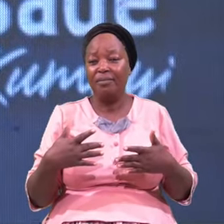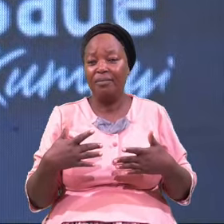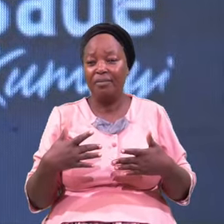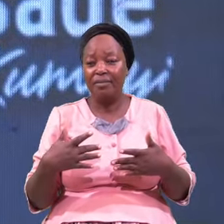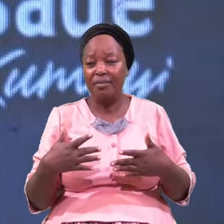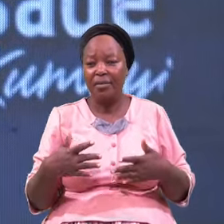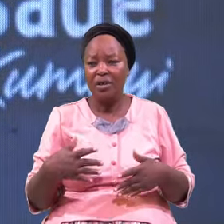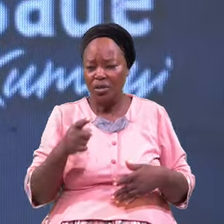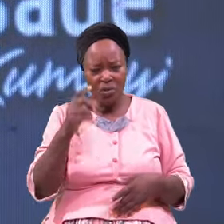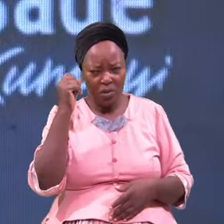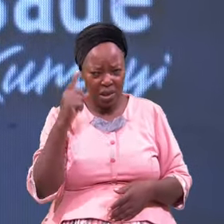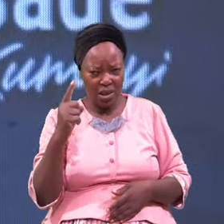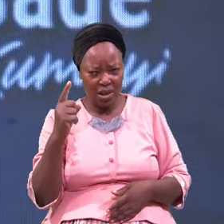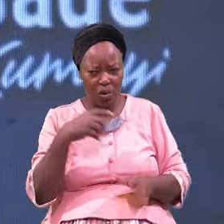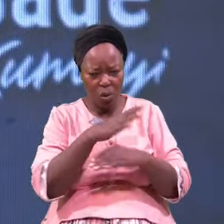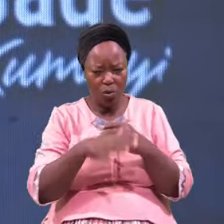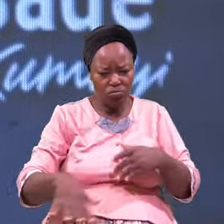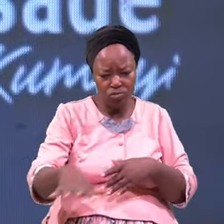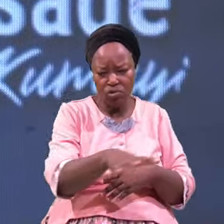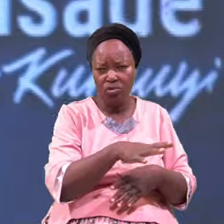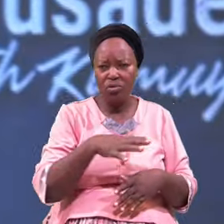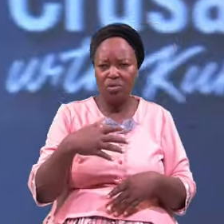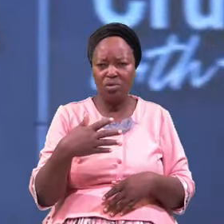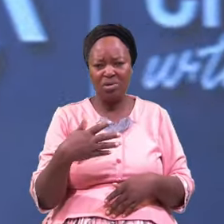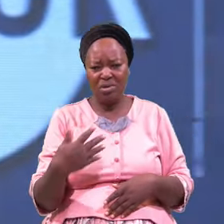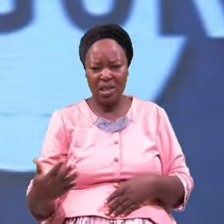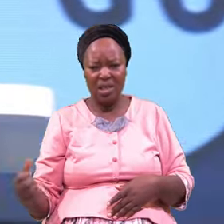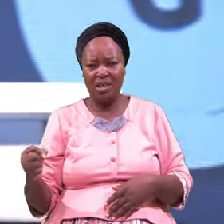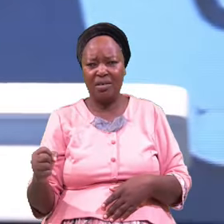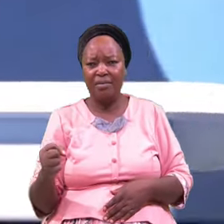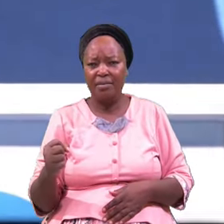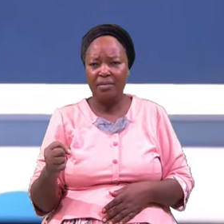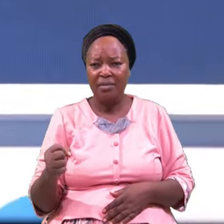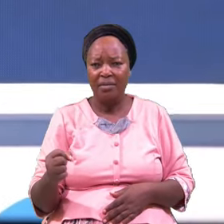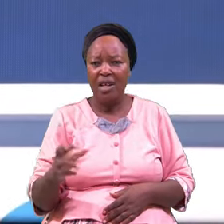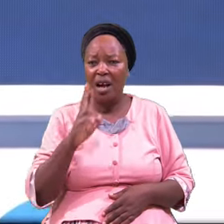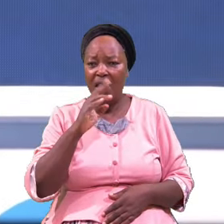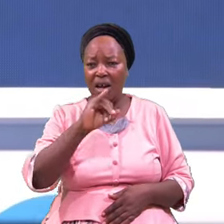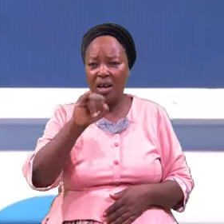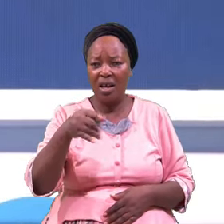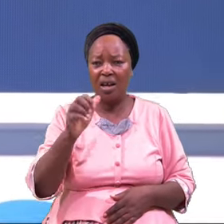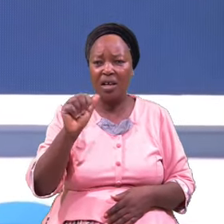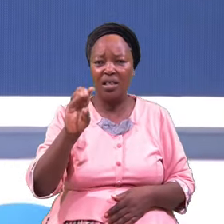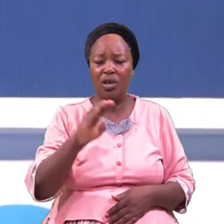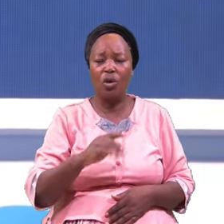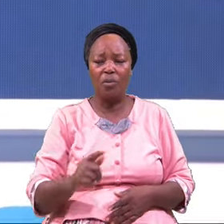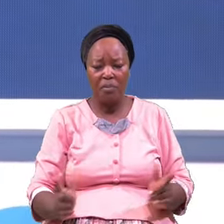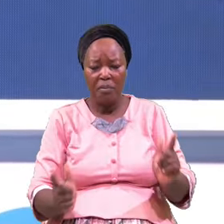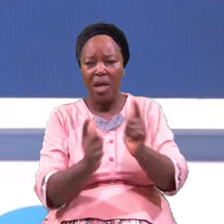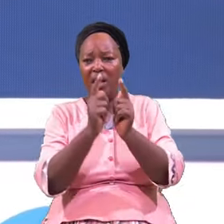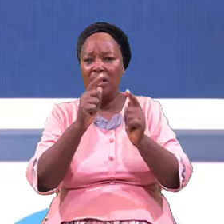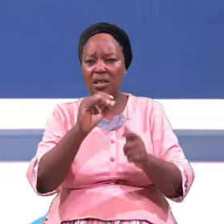You Understand All Those Times At Jacob Encountered Esau